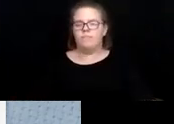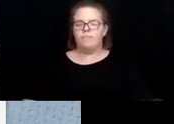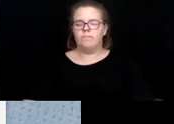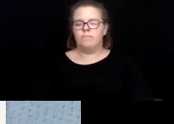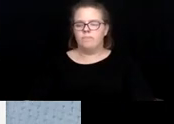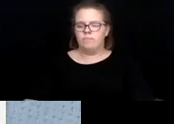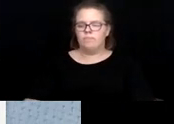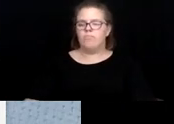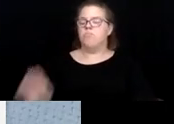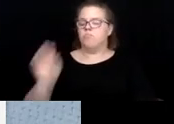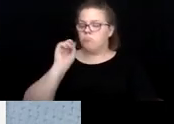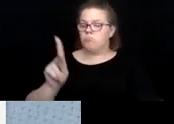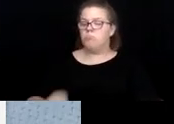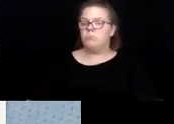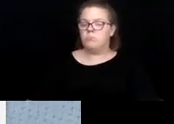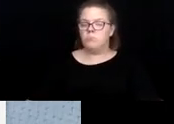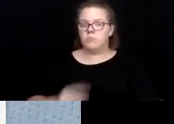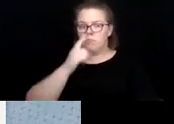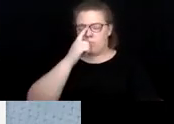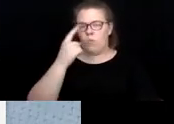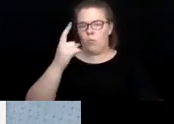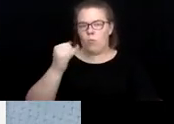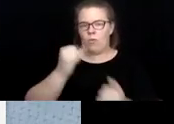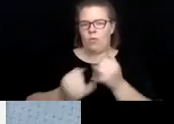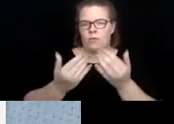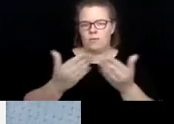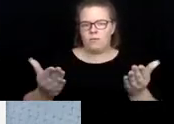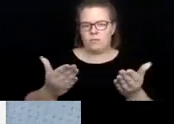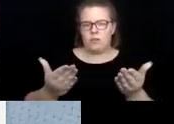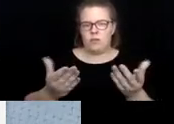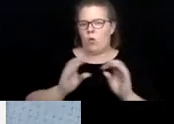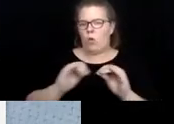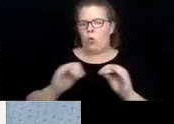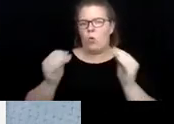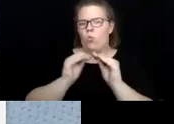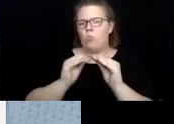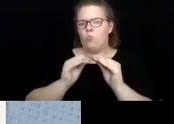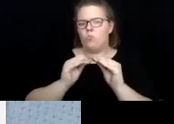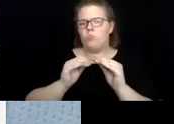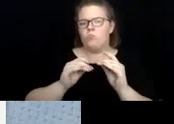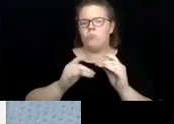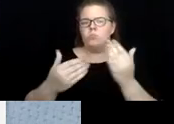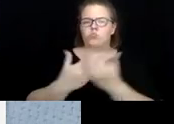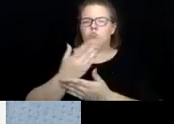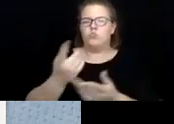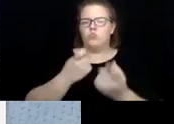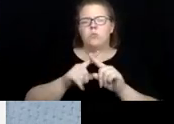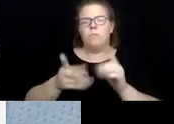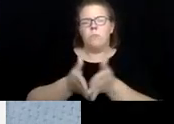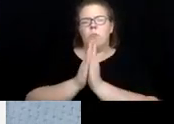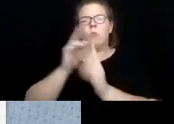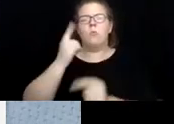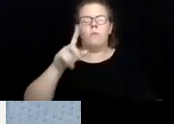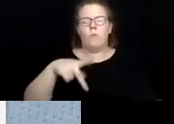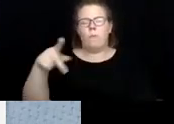Okay. Um, one last thing, no new questions coming in, but a couple of requests for the PowerPoint, um,